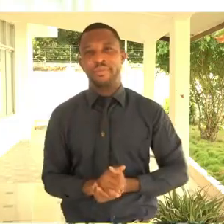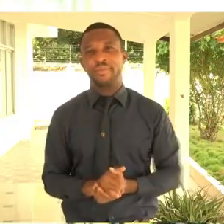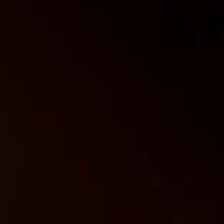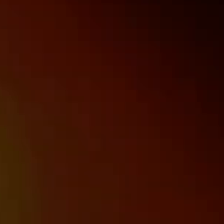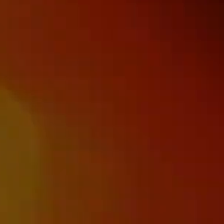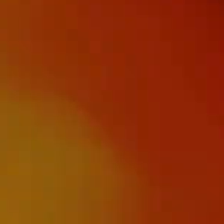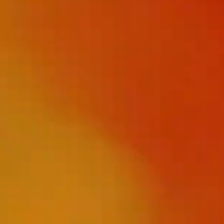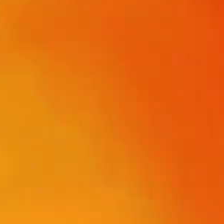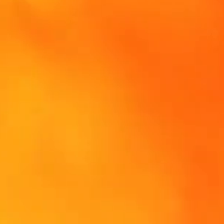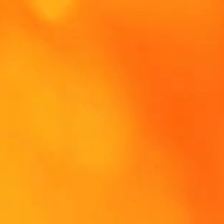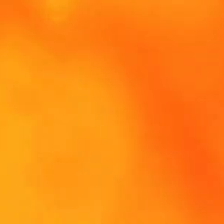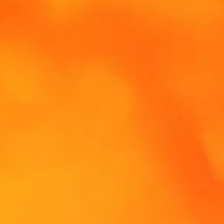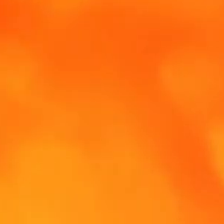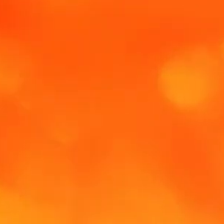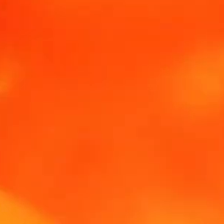the info.